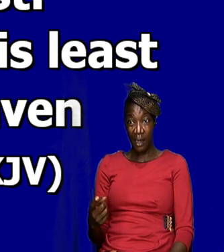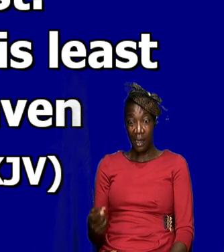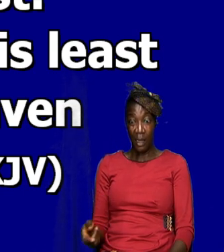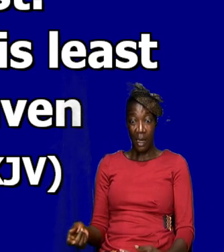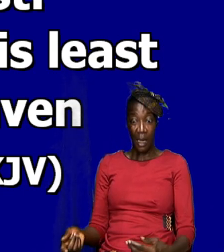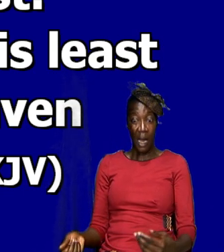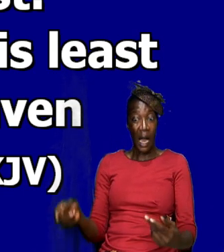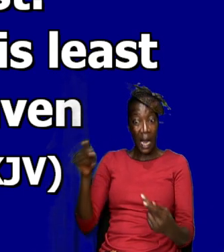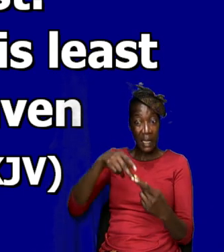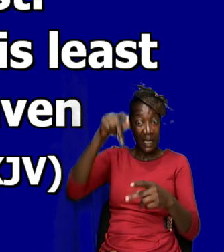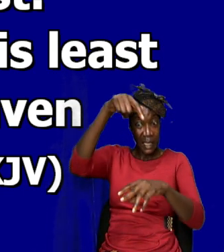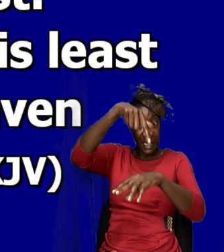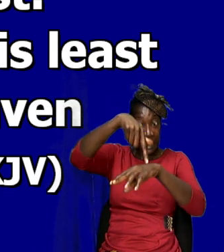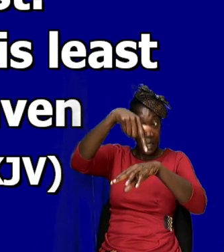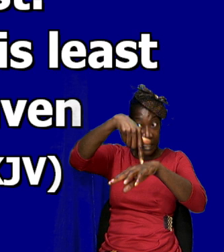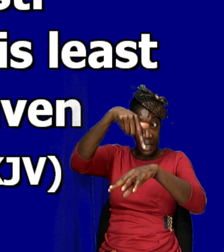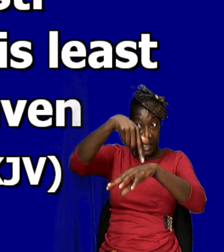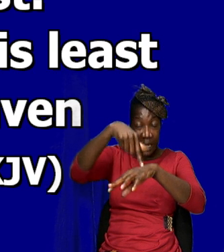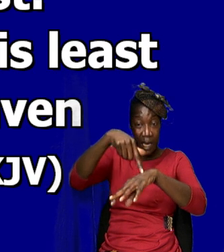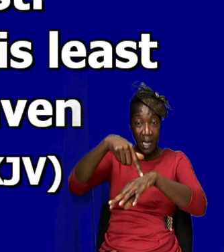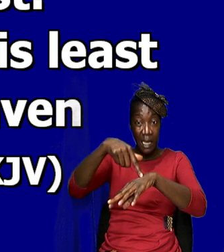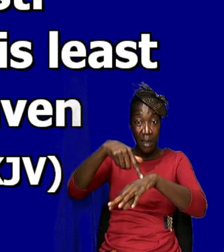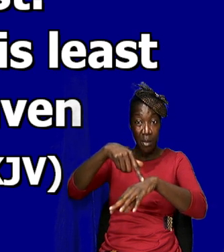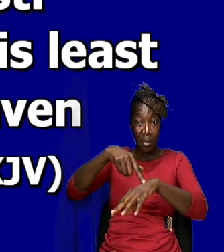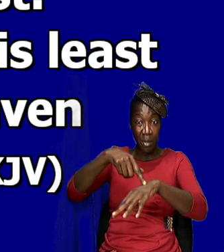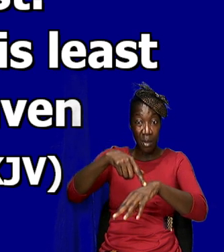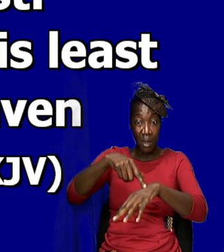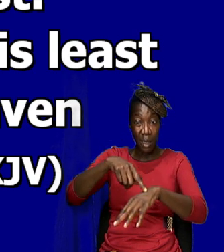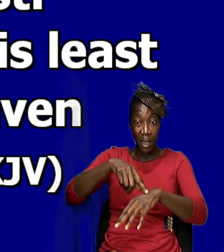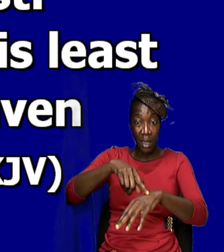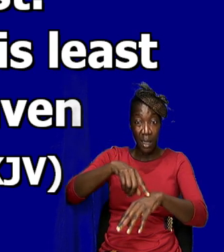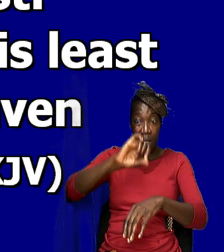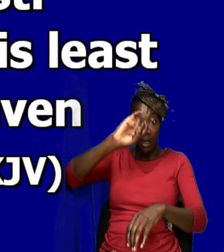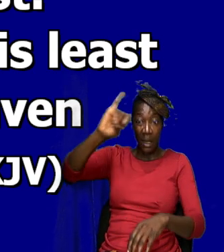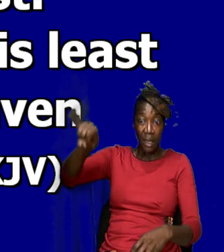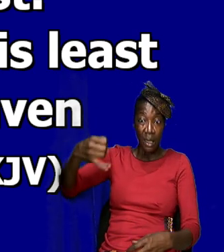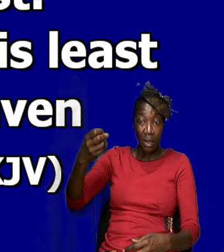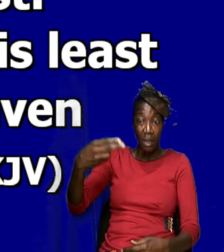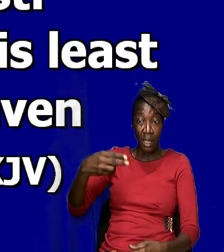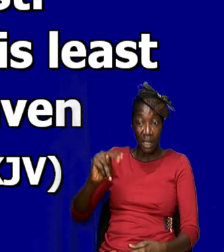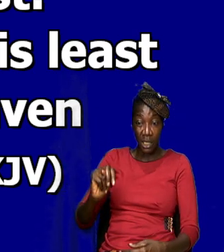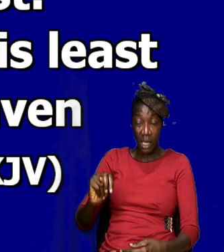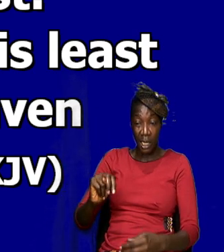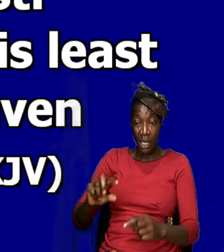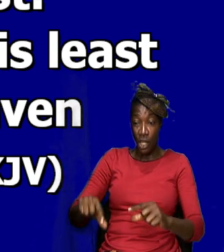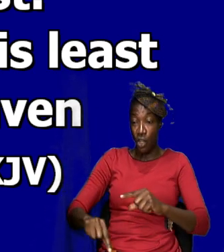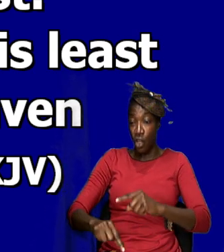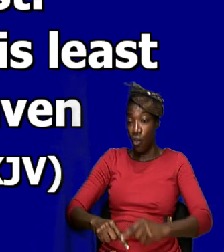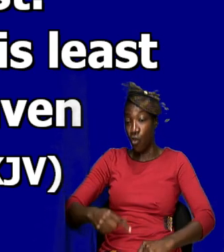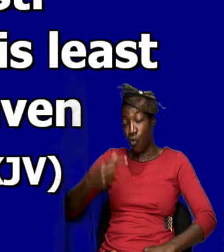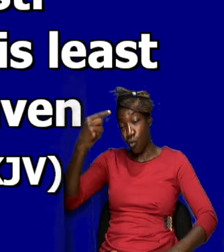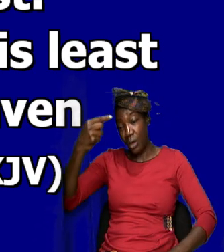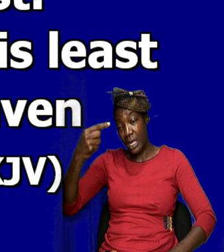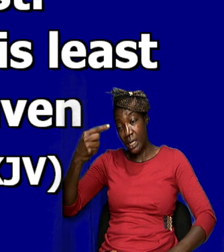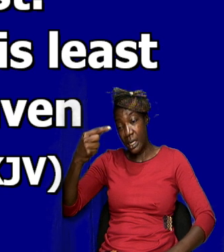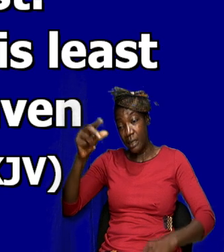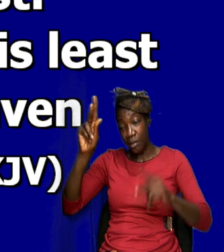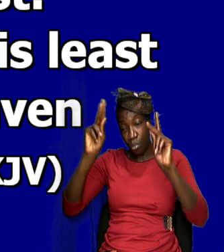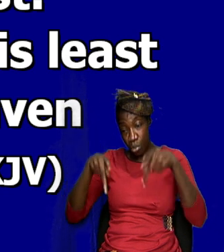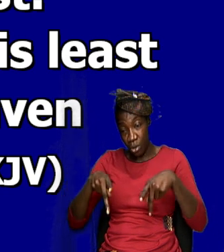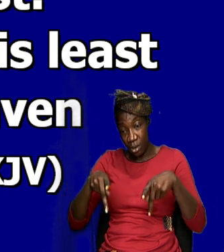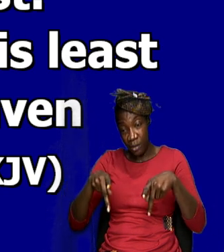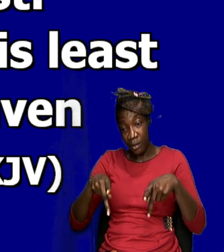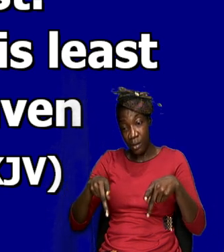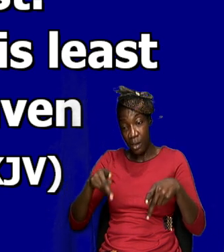this time we have never John is really the greatest person up until the time of John before Jesus was